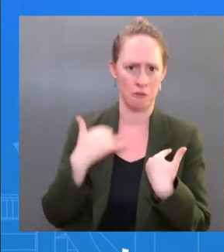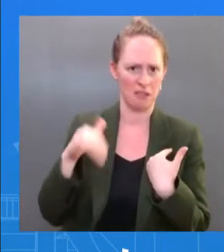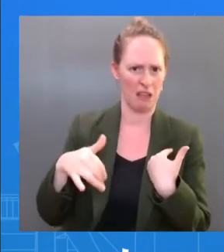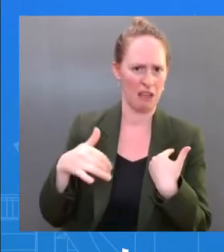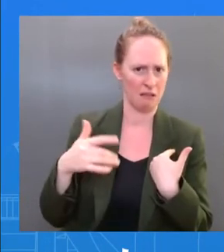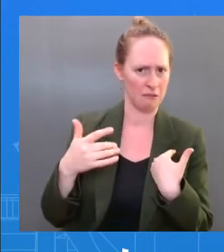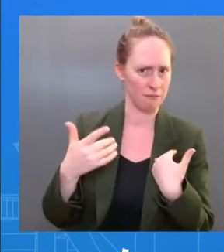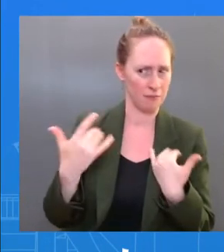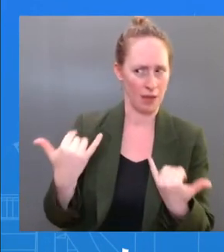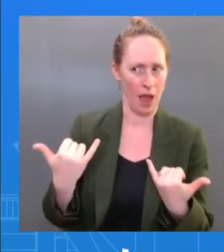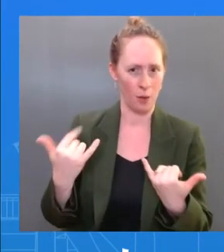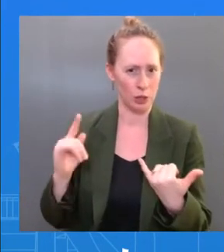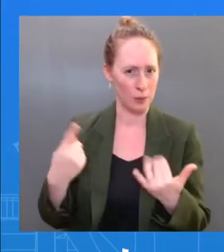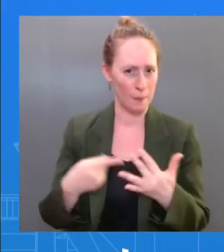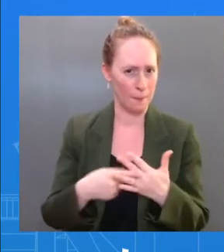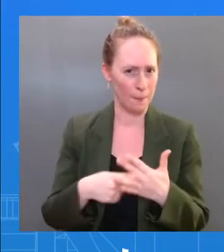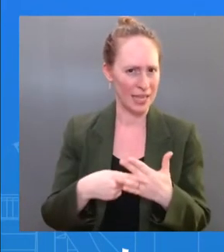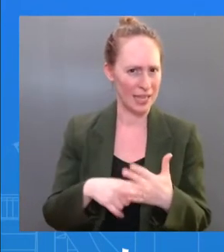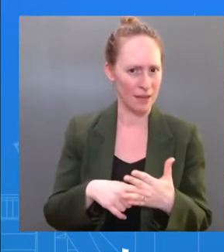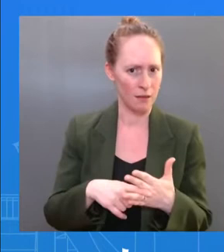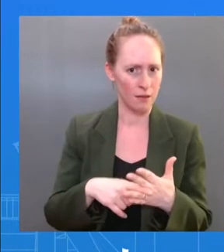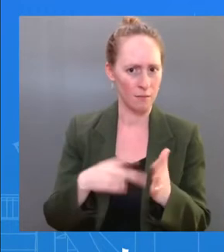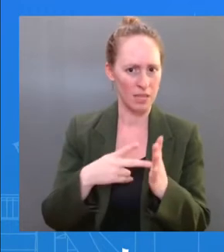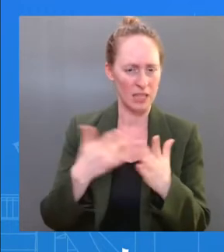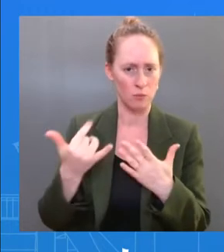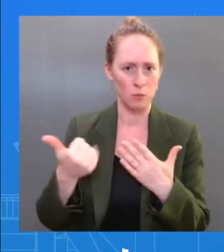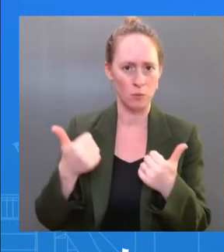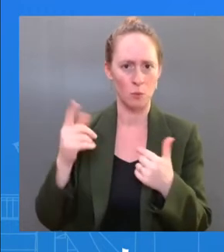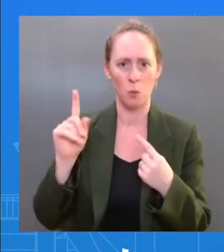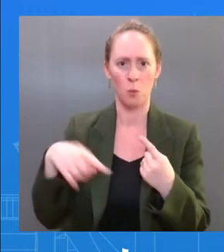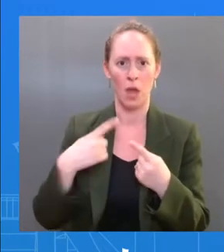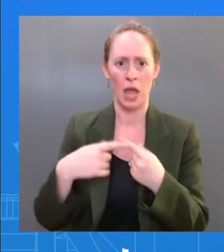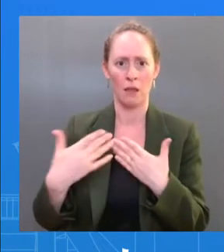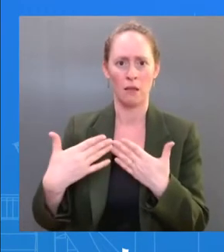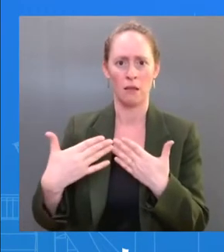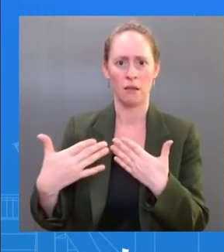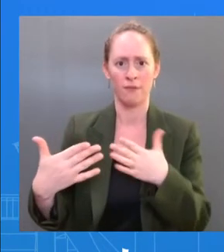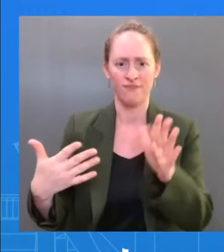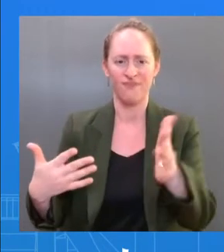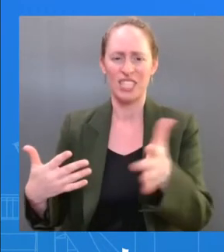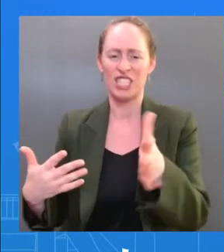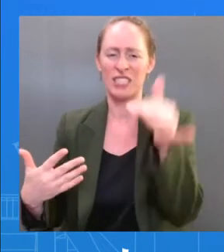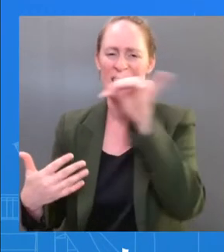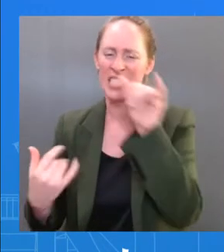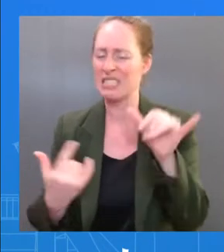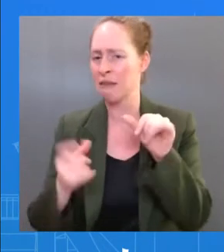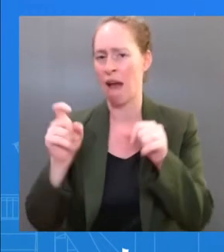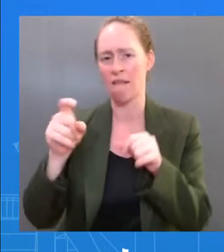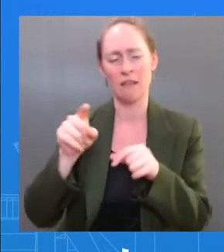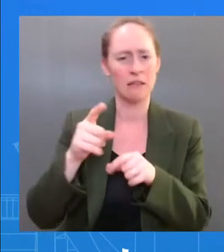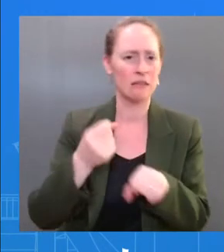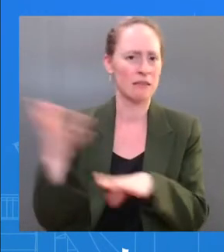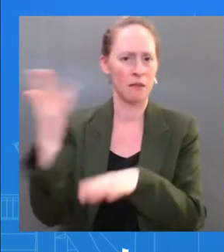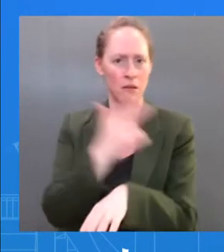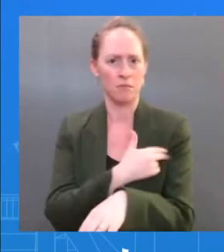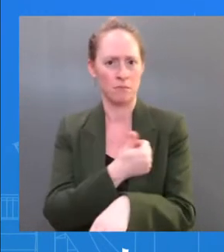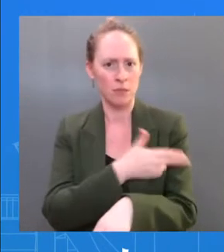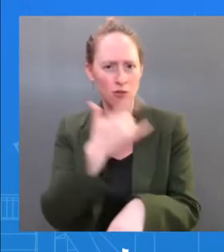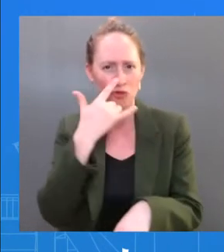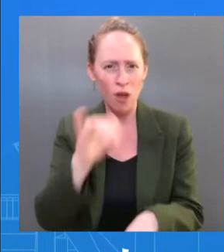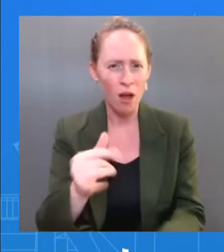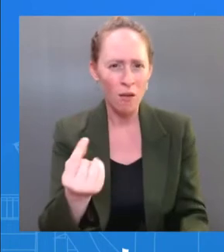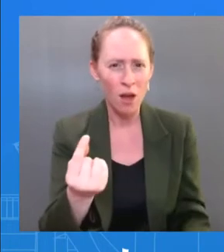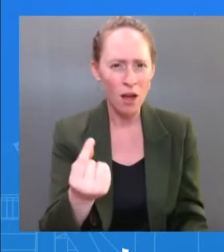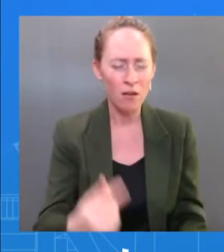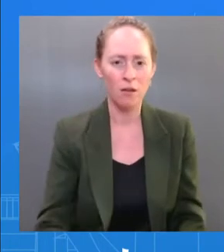Dr. So, right now, he feels really well. Our expectation is that he's going to continue to have mild illness. And he's going to be